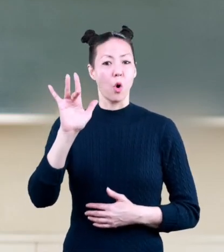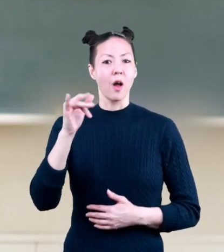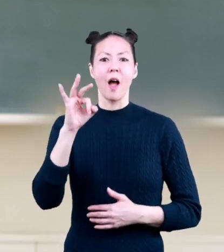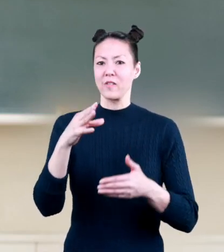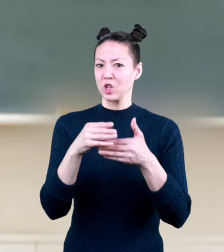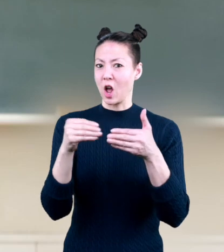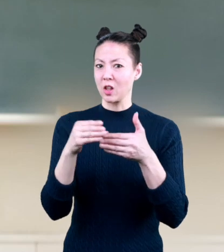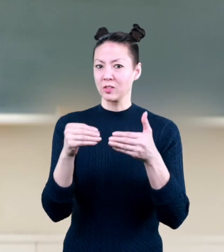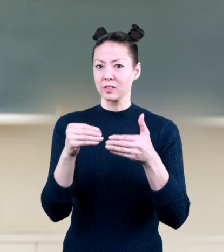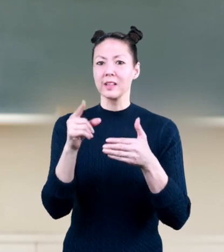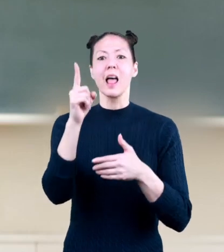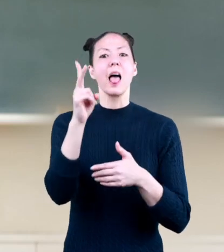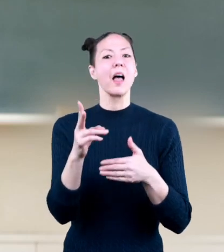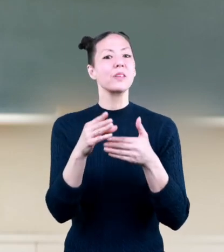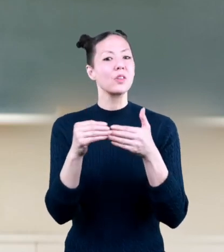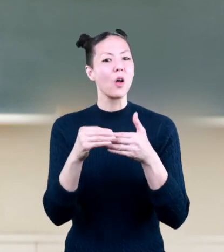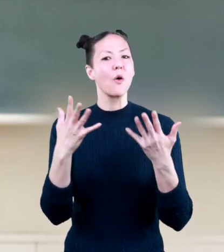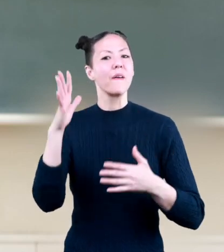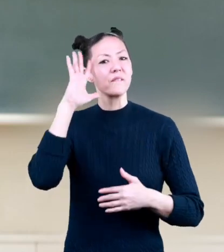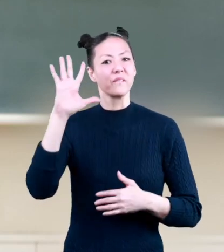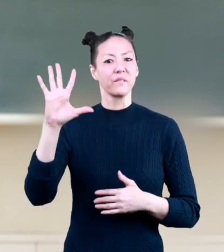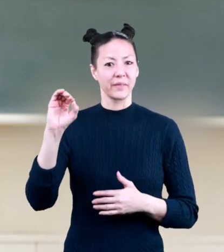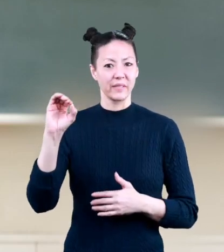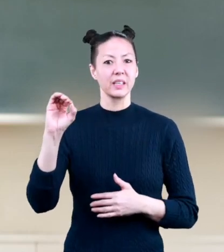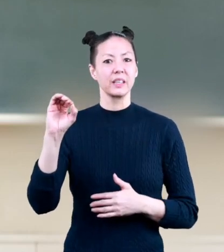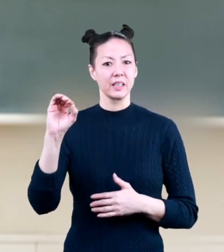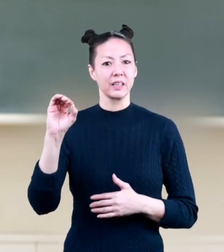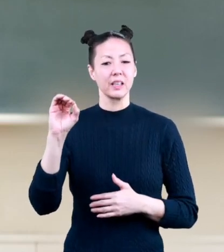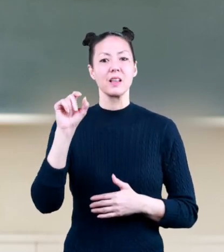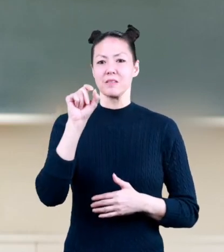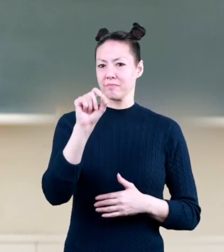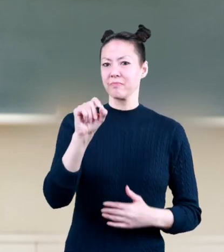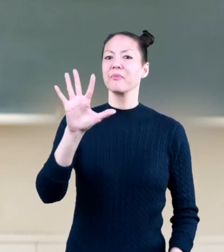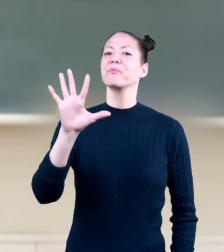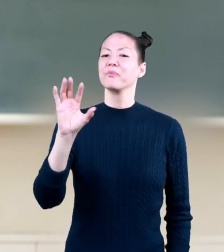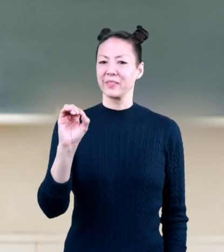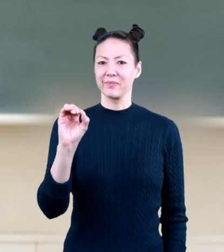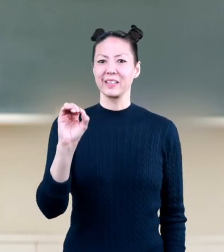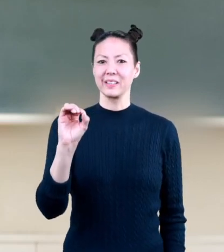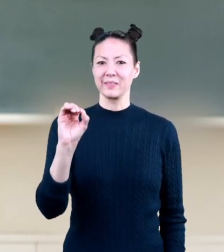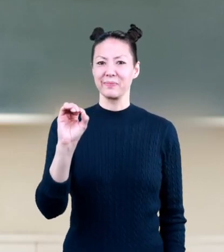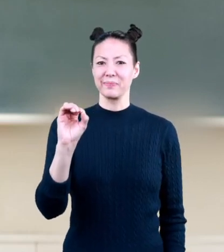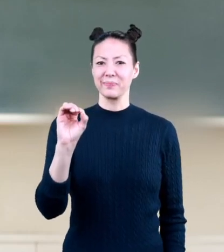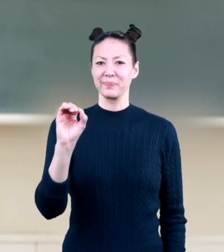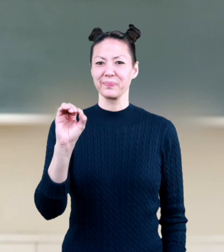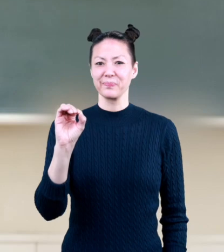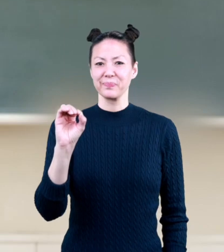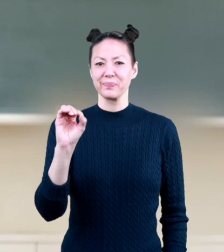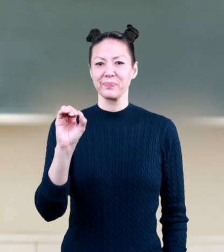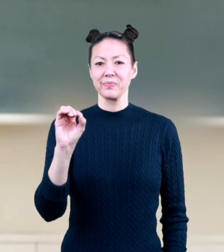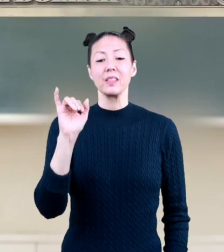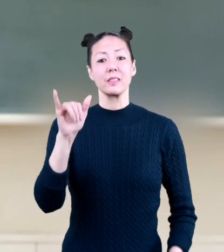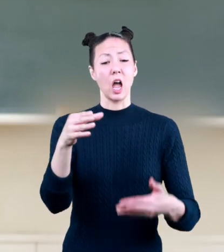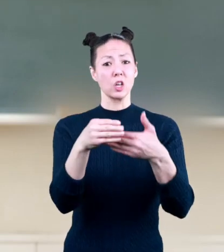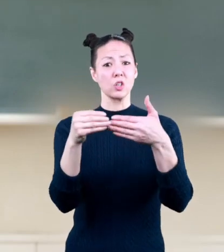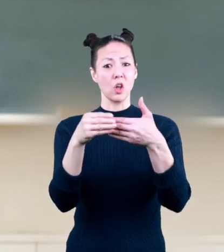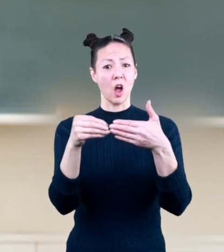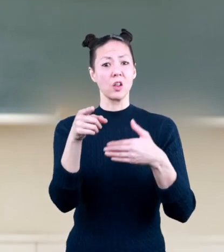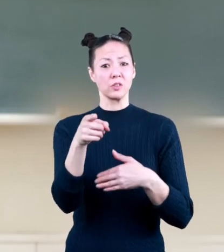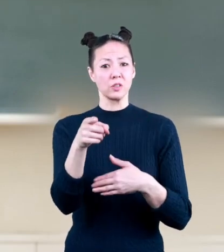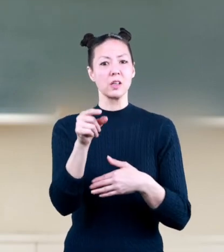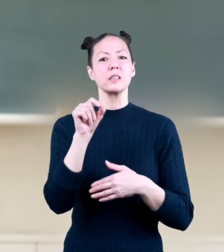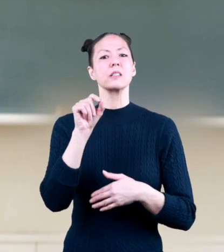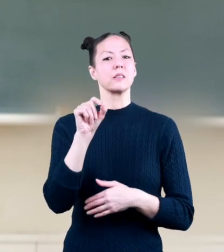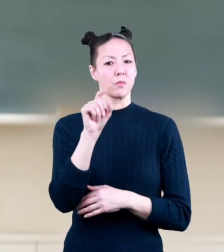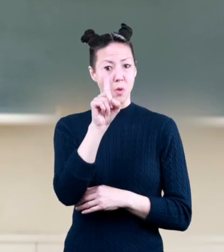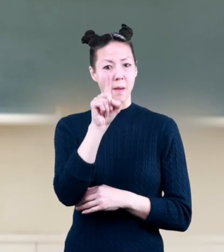a quarter of a dollar here's a half dollar or fifty cents its decimal amount is 0.50 this is